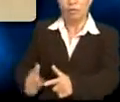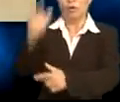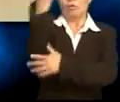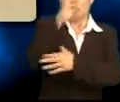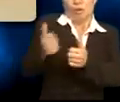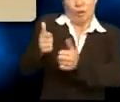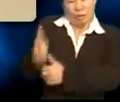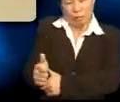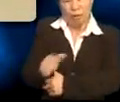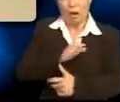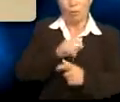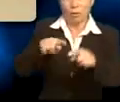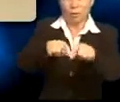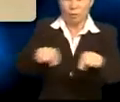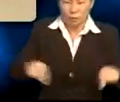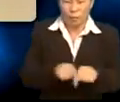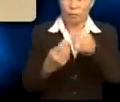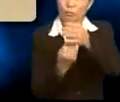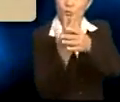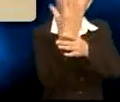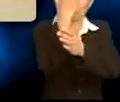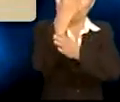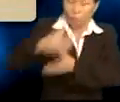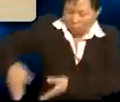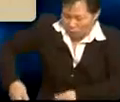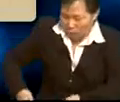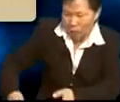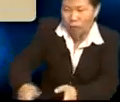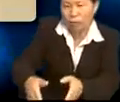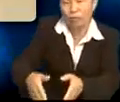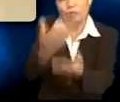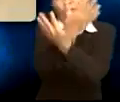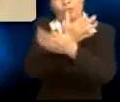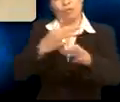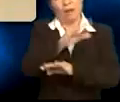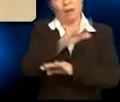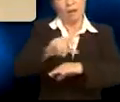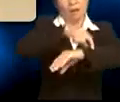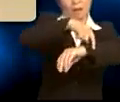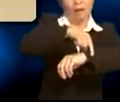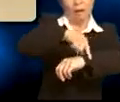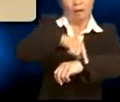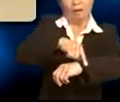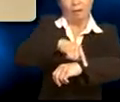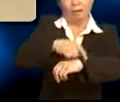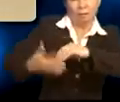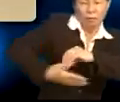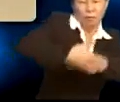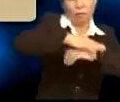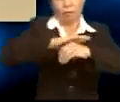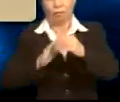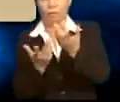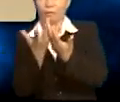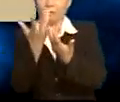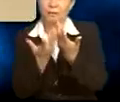I want the trees to grow, the rivers run free, and the earth covered